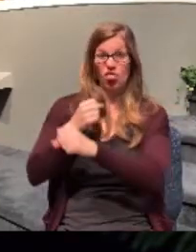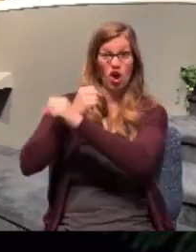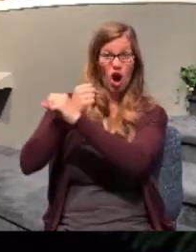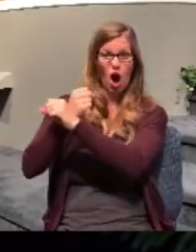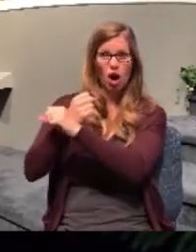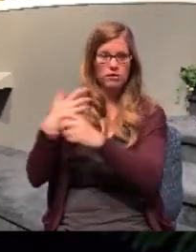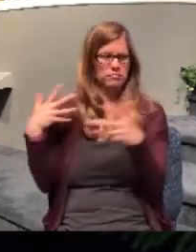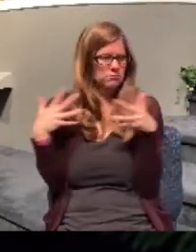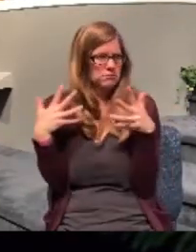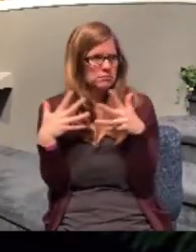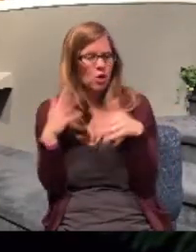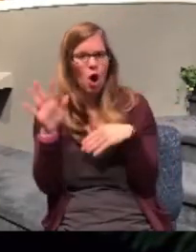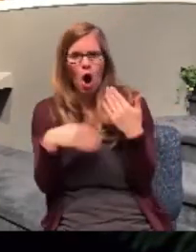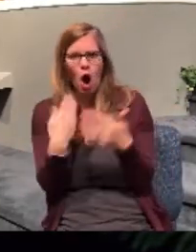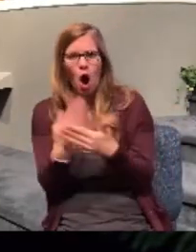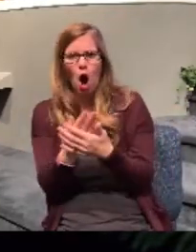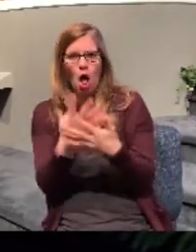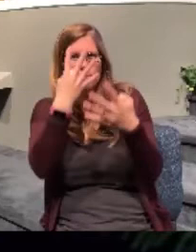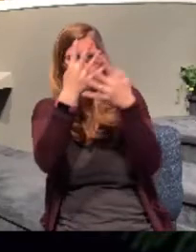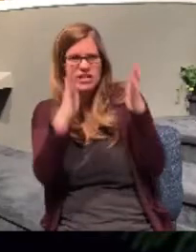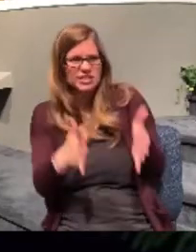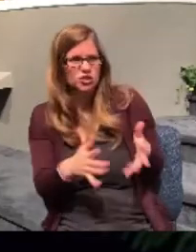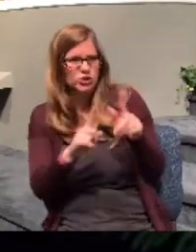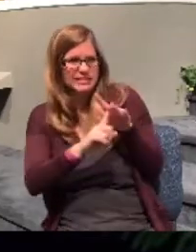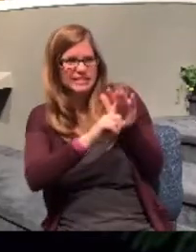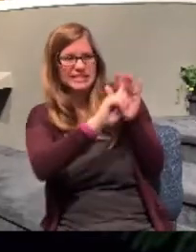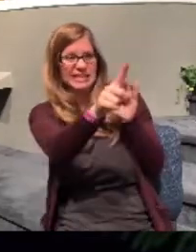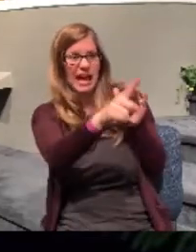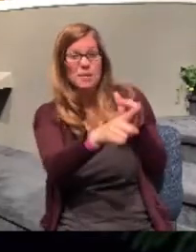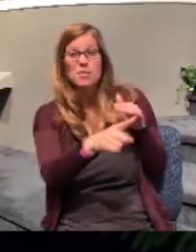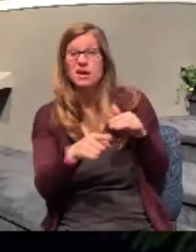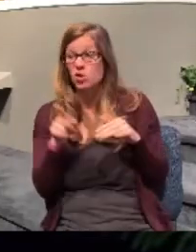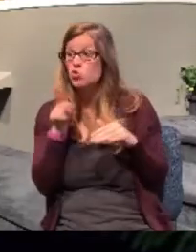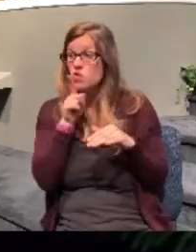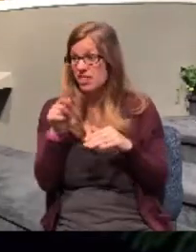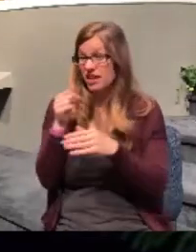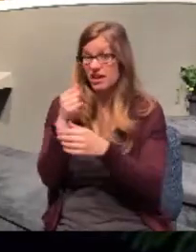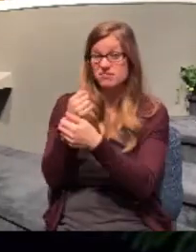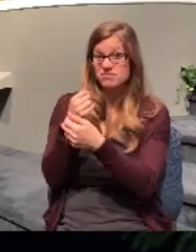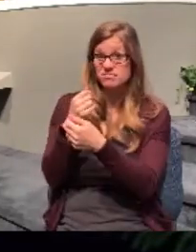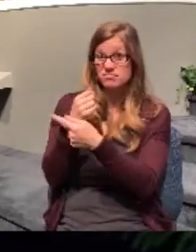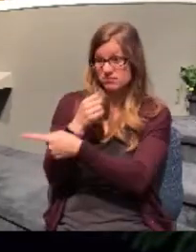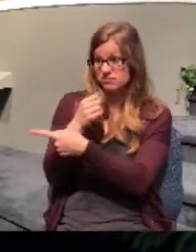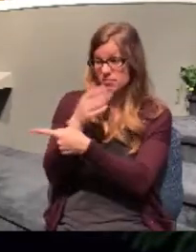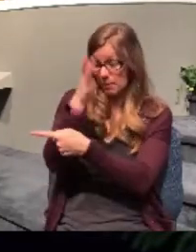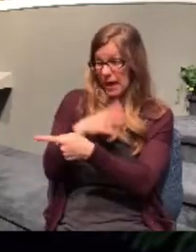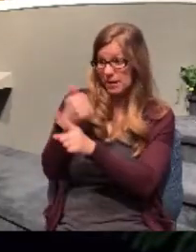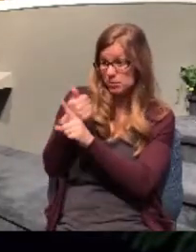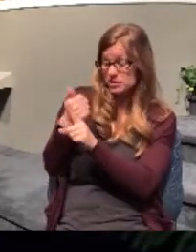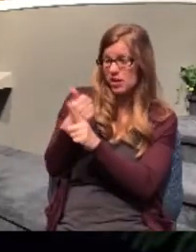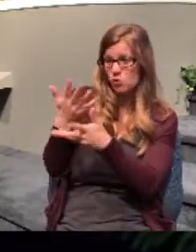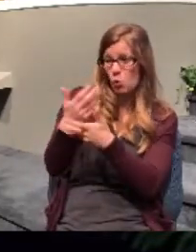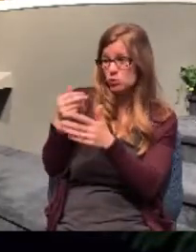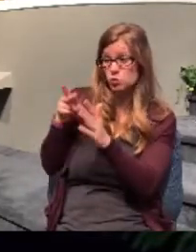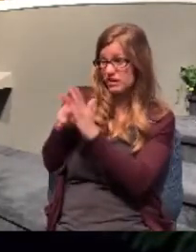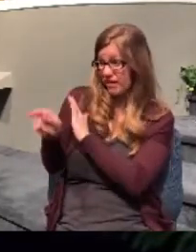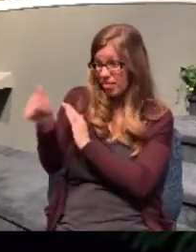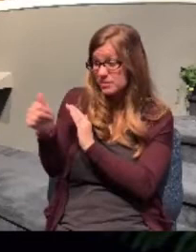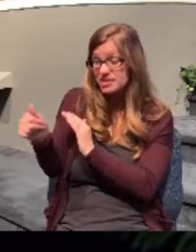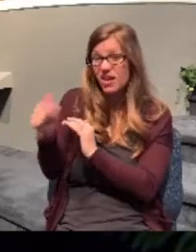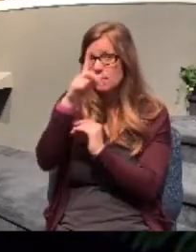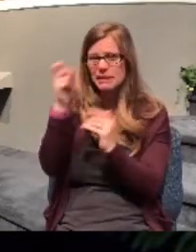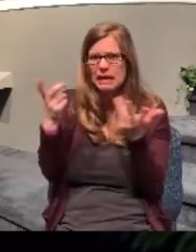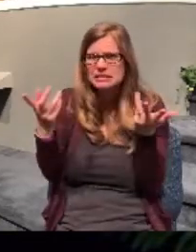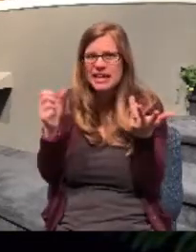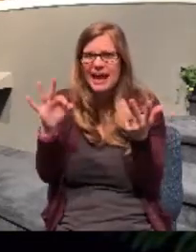all the prisoners had escaped. And so he was about to commit suicide. After all, if he could not give an account for